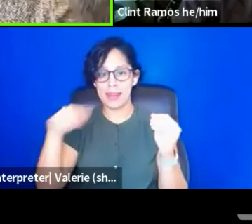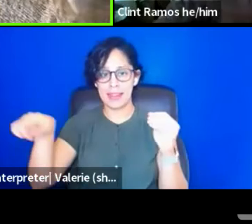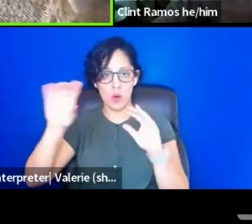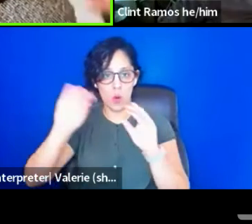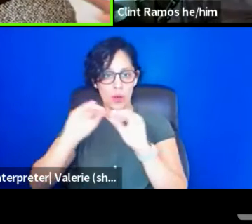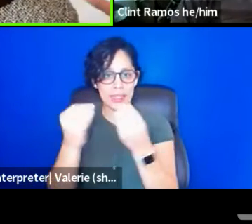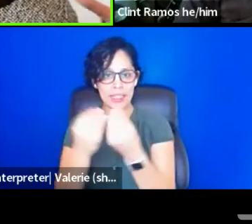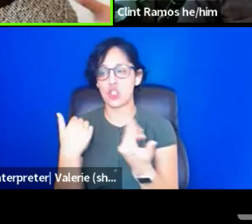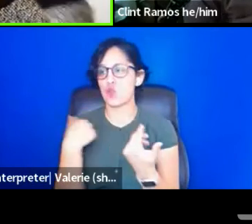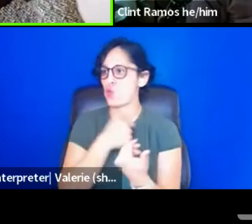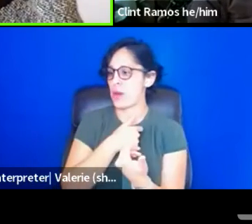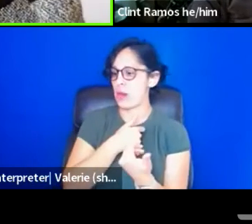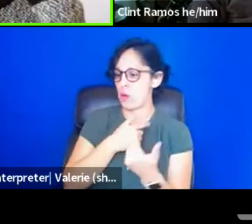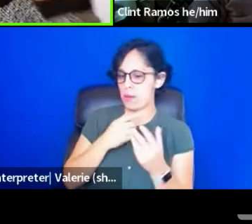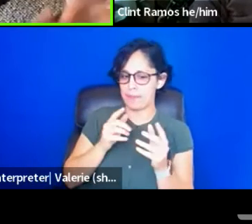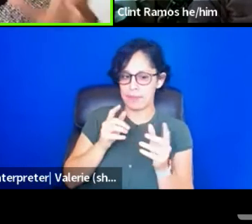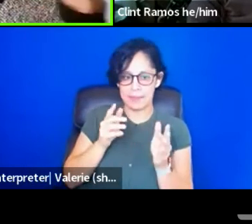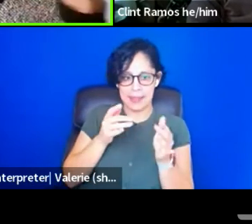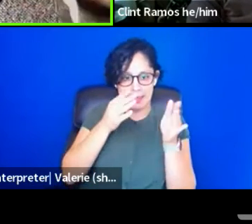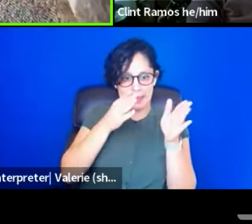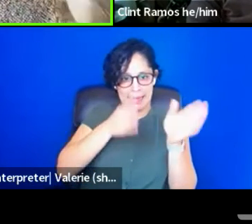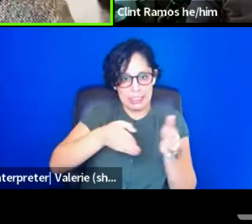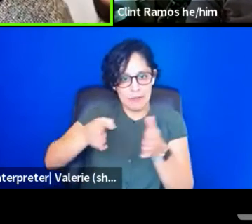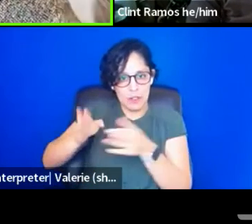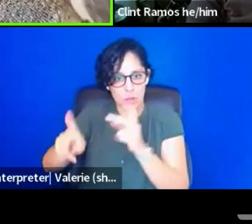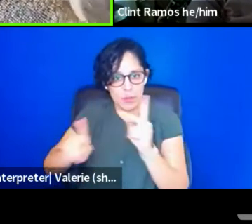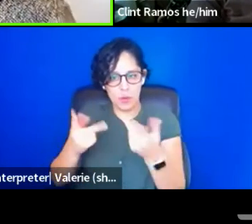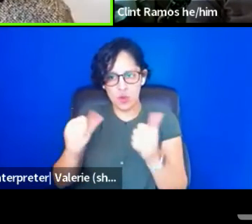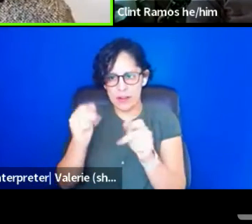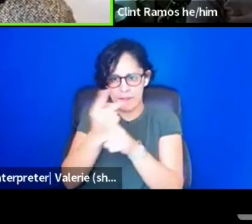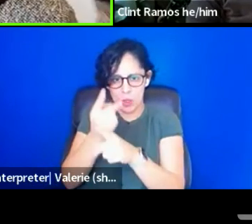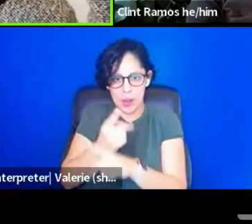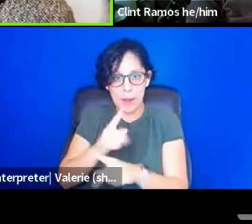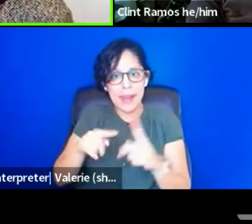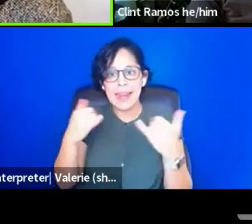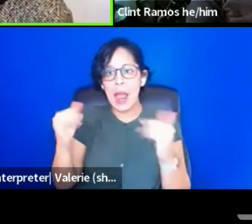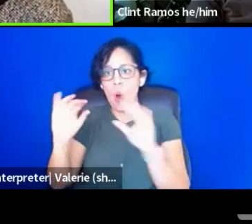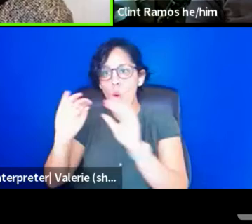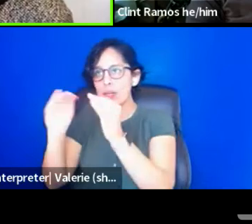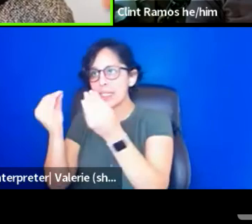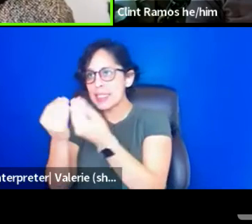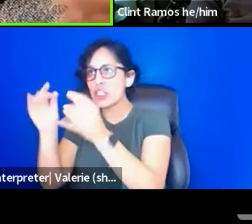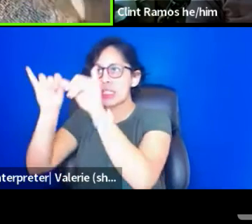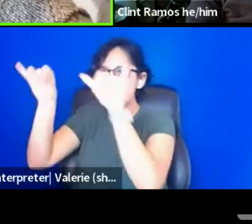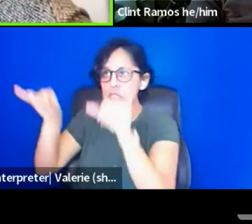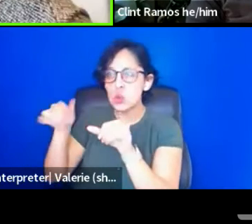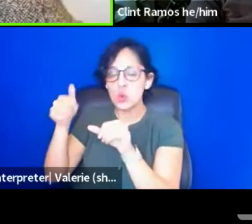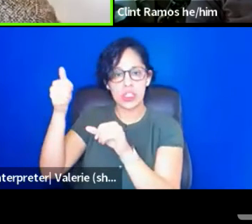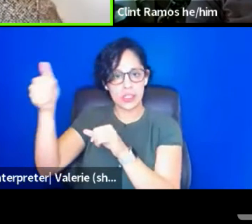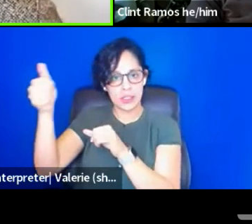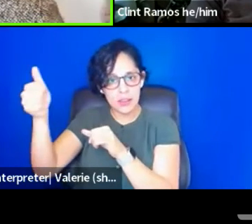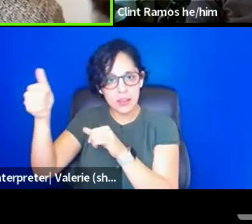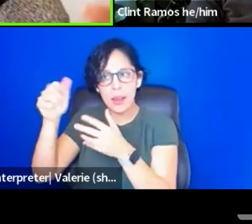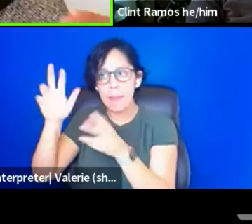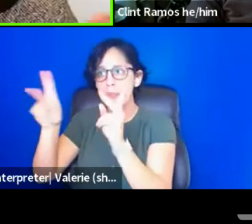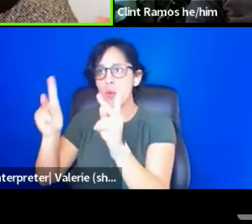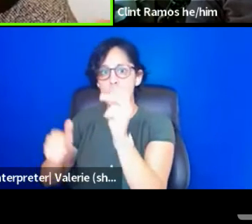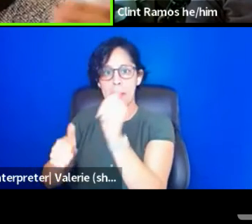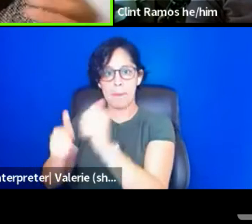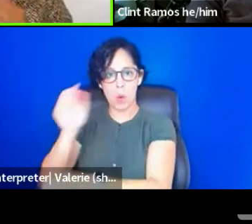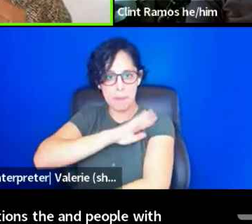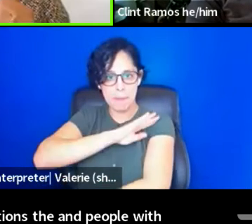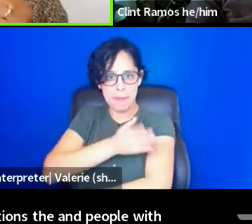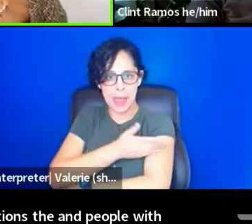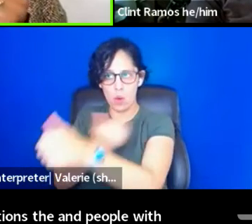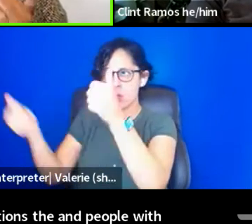trying to figure these things out. And I feel like now is the time more and more that organizations and institutions, and people with the most power need to be really